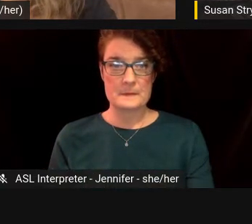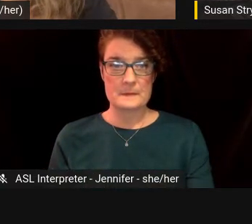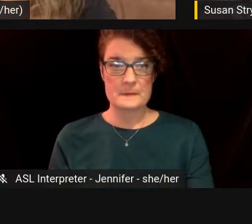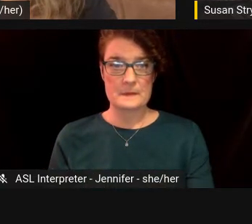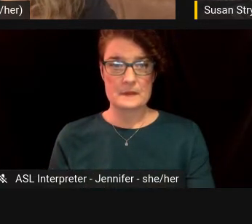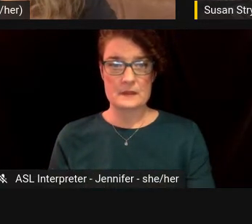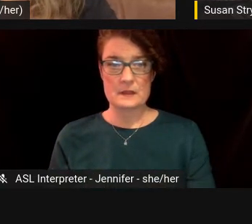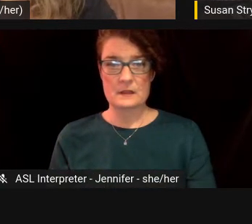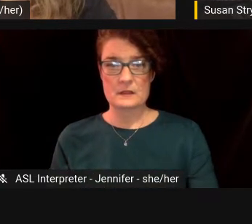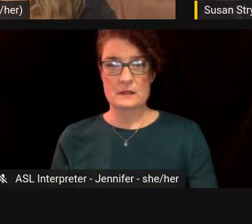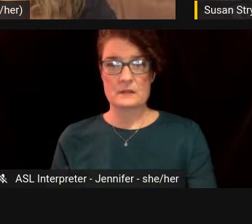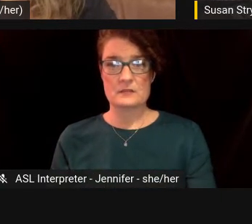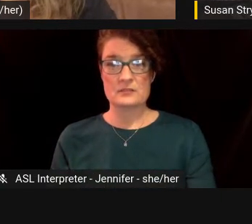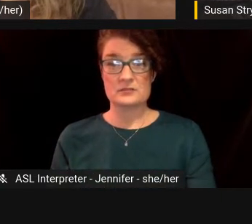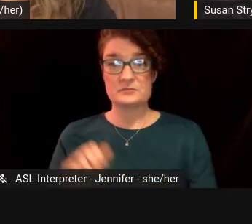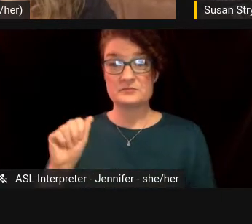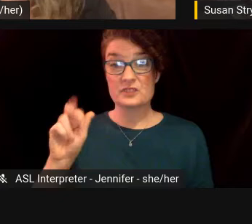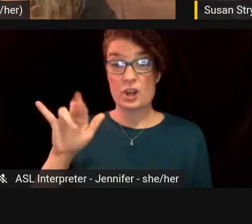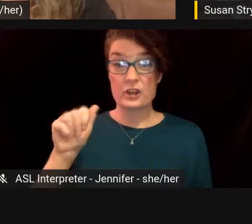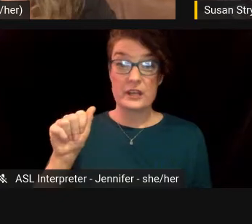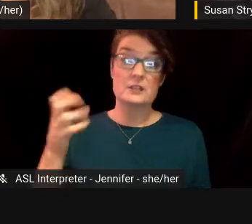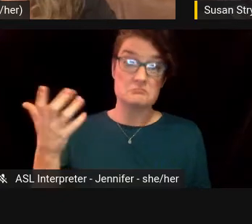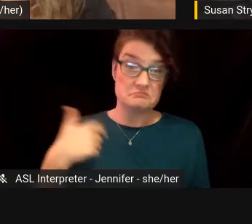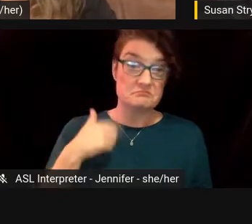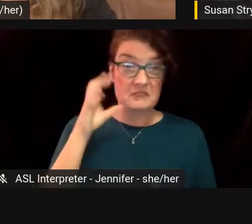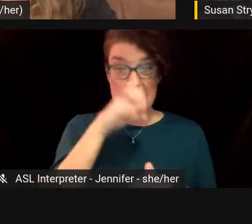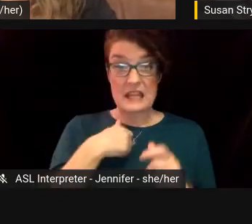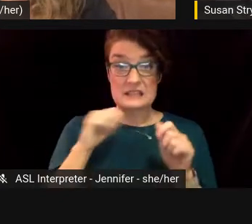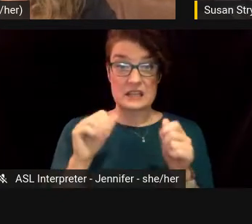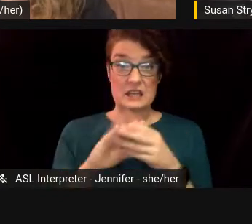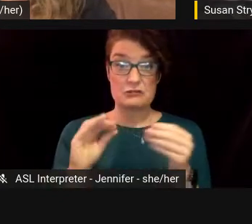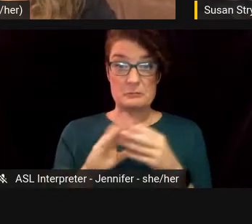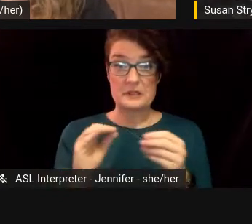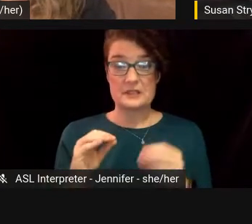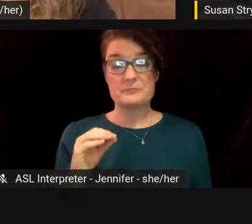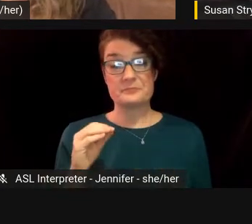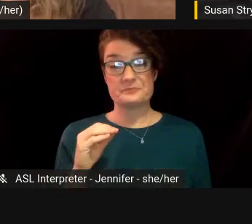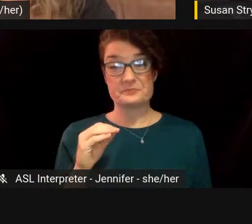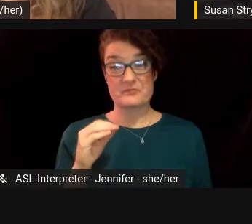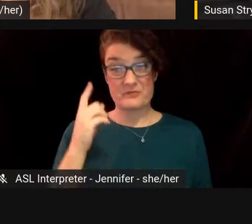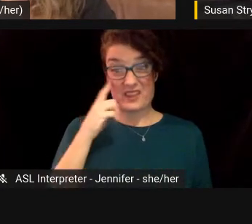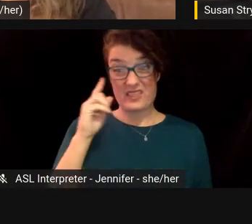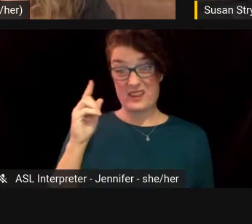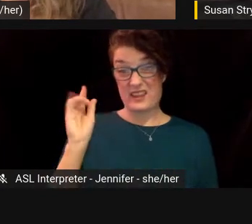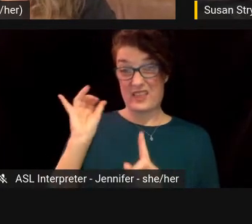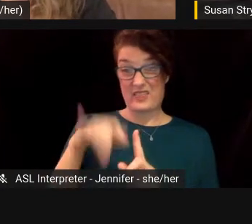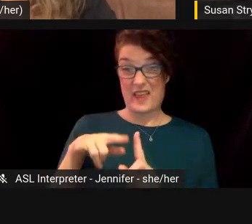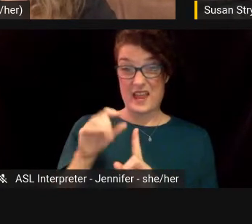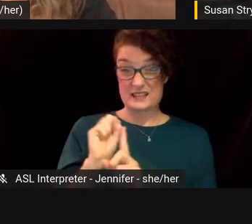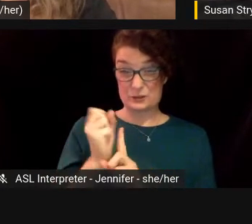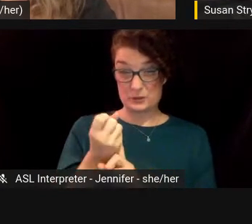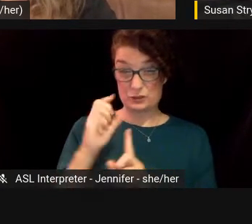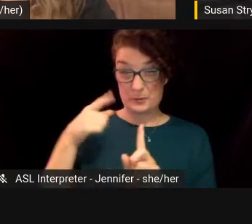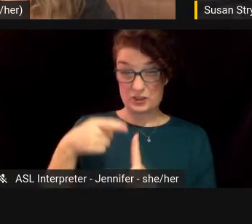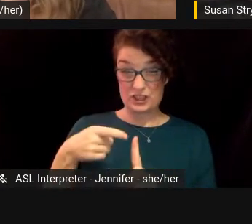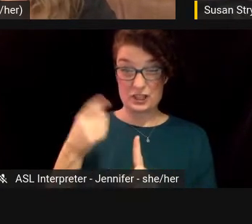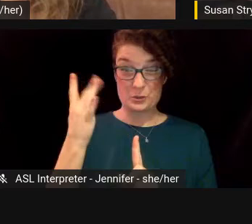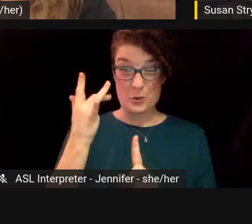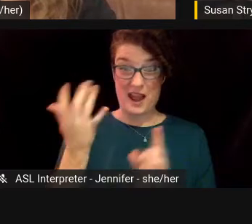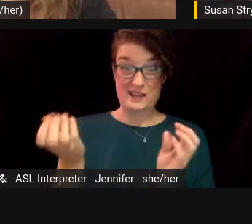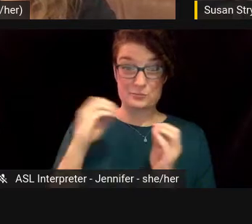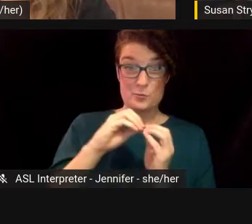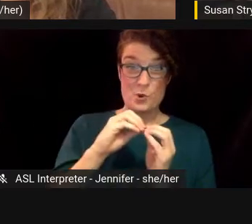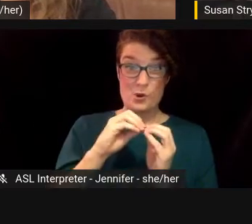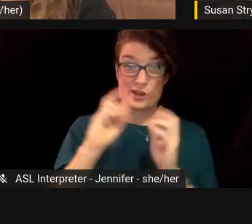I guess I can jump in. I think what makes that situation in particular even more spicy